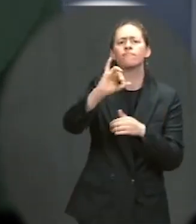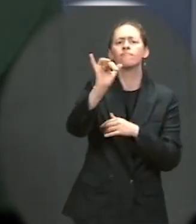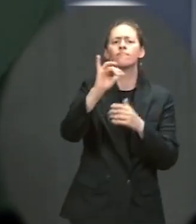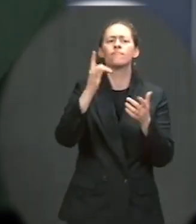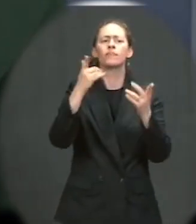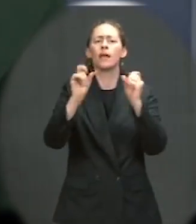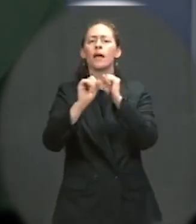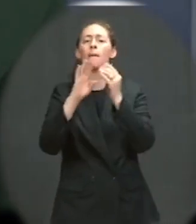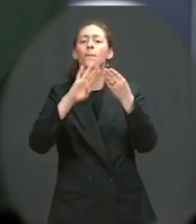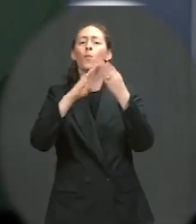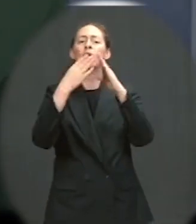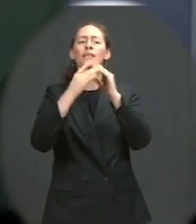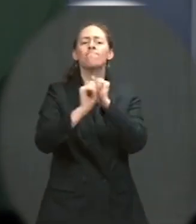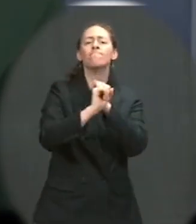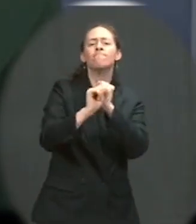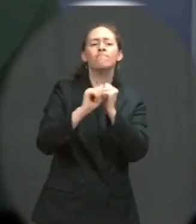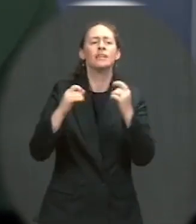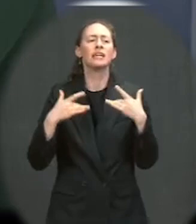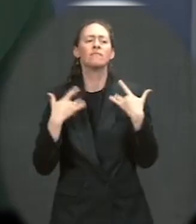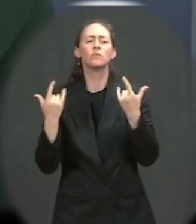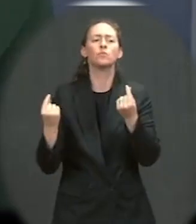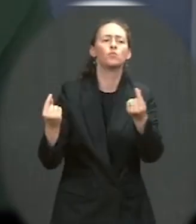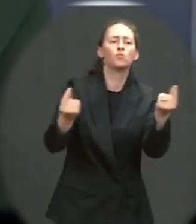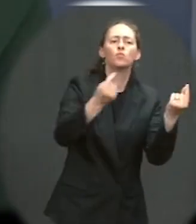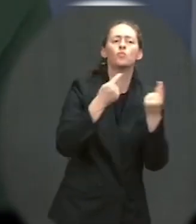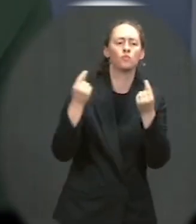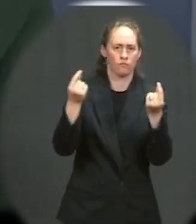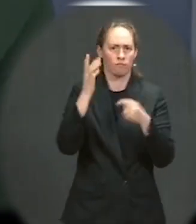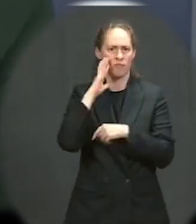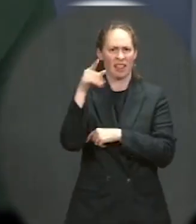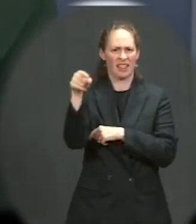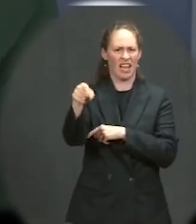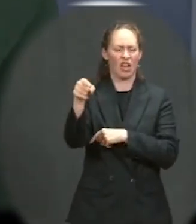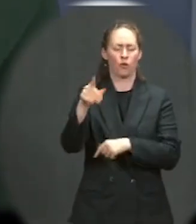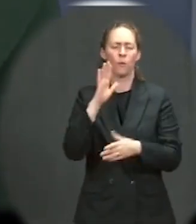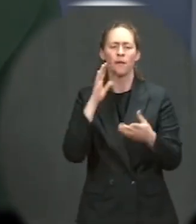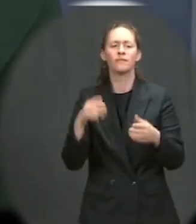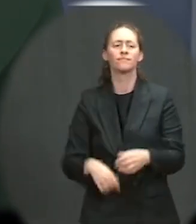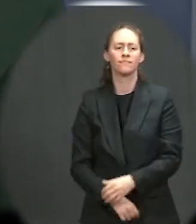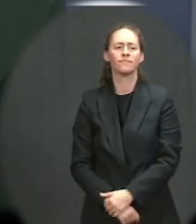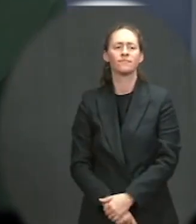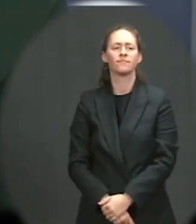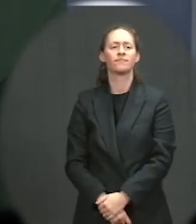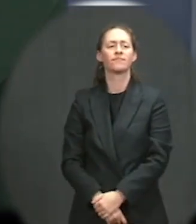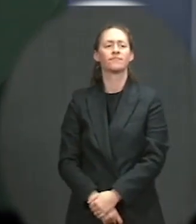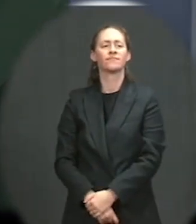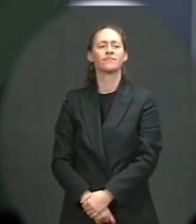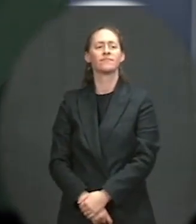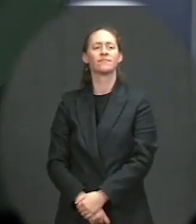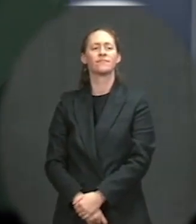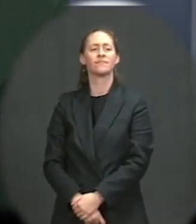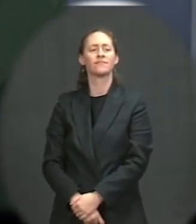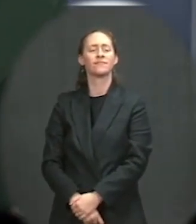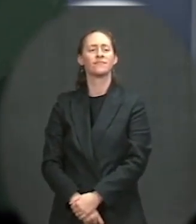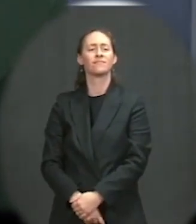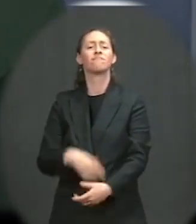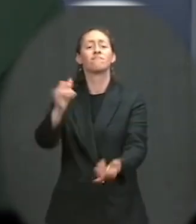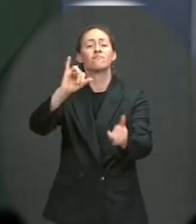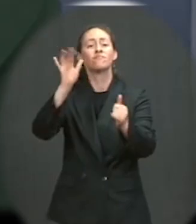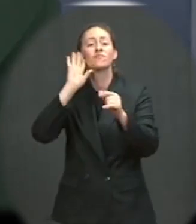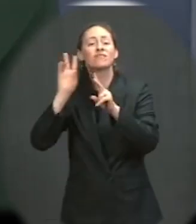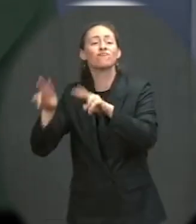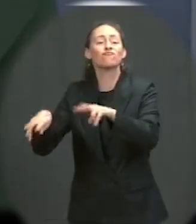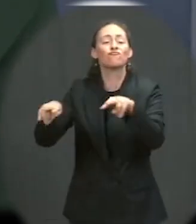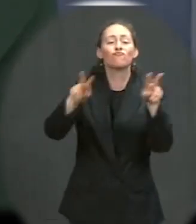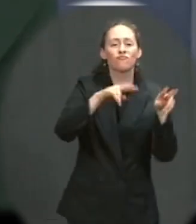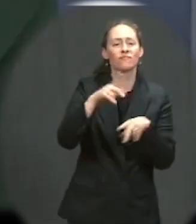Community Center in Raleigh. He will also tour a mobile vaccination unit and meet with frontline workers and grassroots volunteers who are the